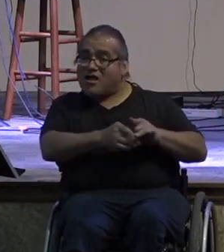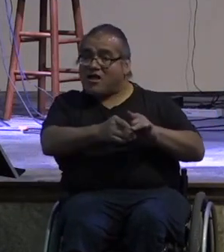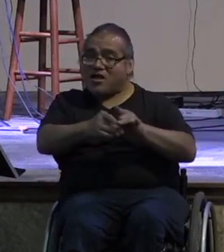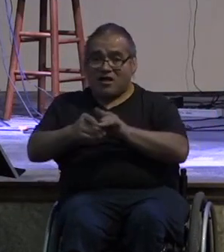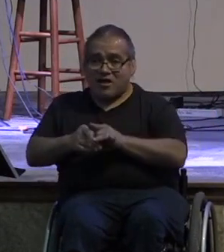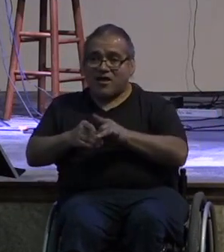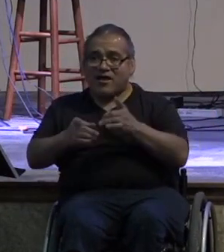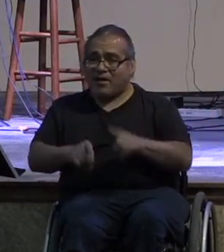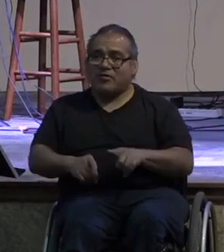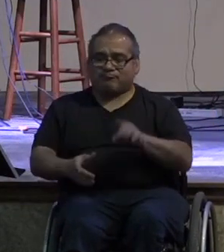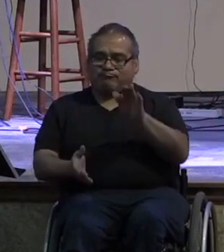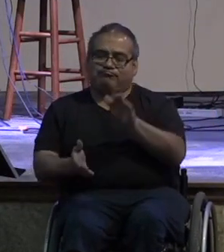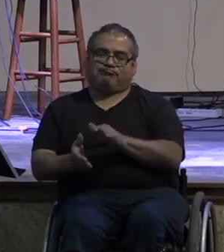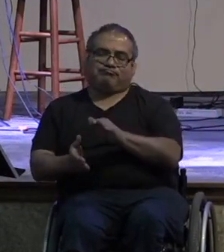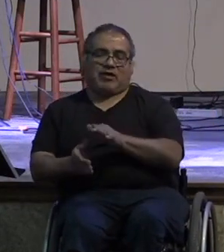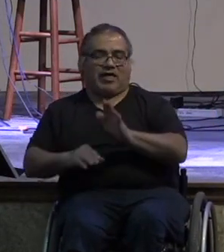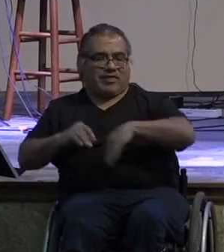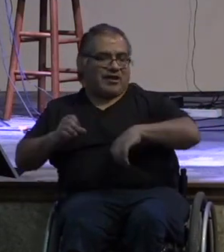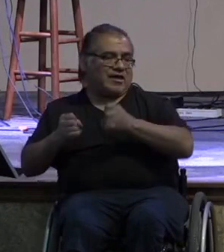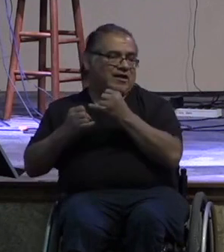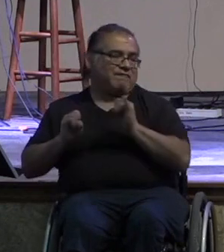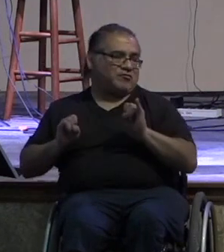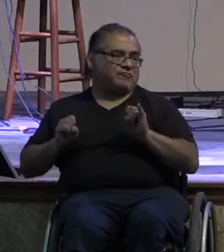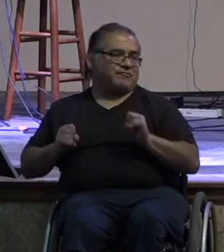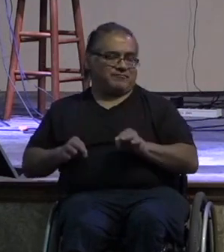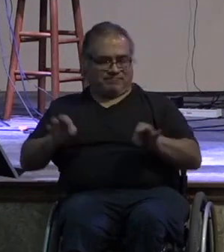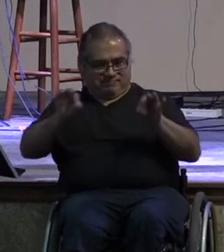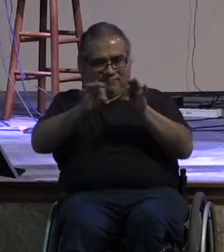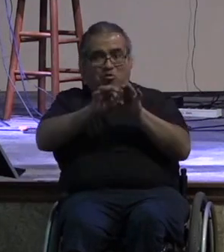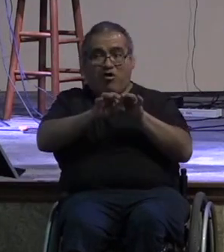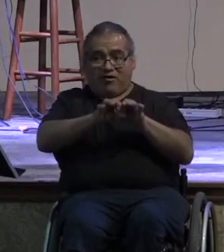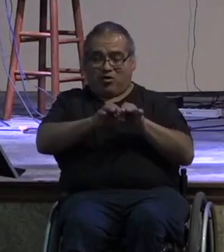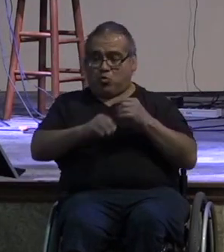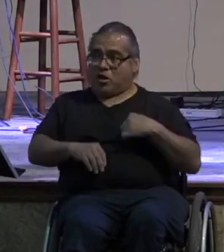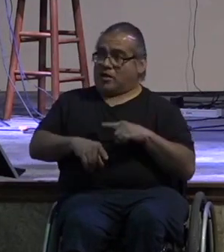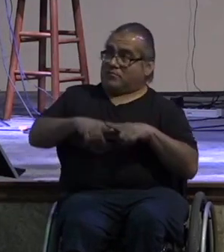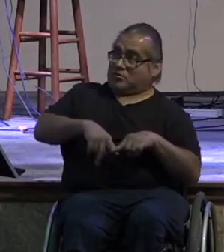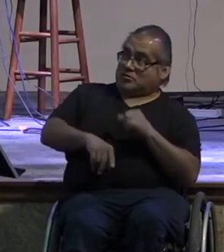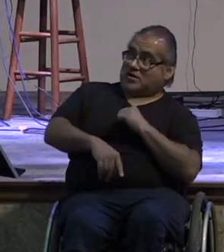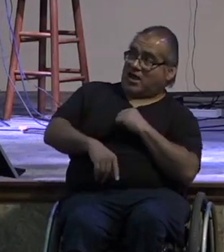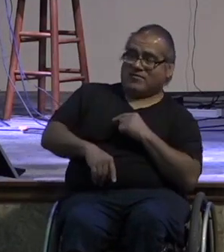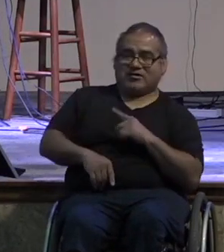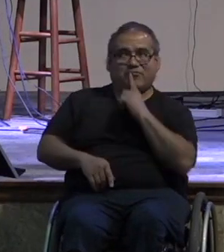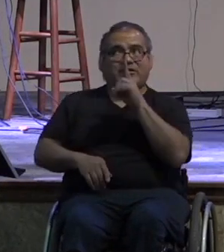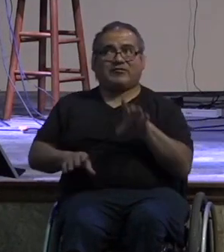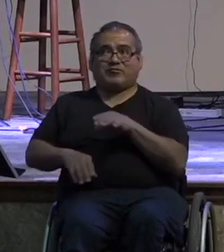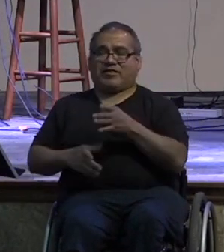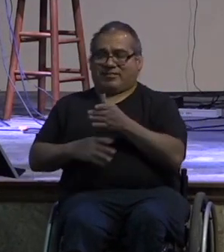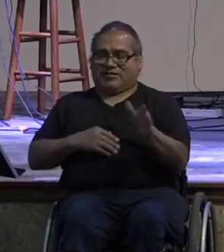in our culture we are taught that we're individuals who rely on ourselves that we must be self-sufficient